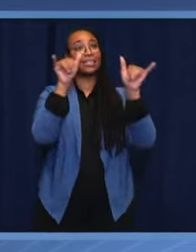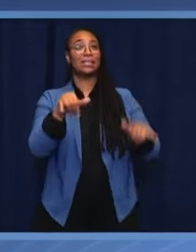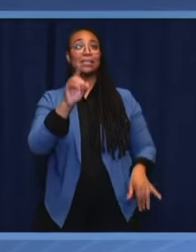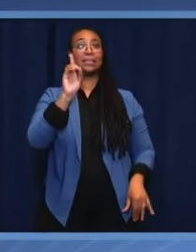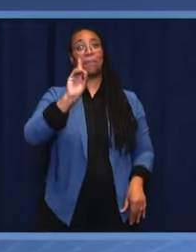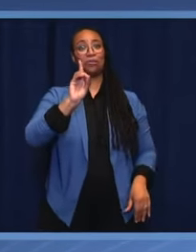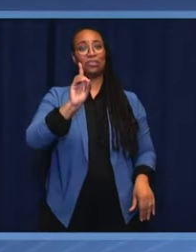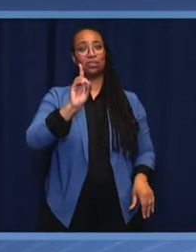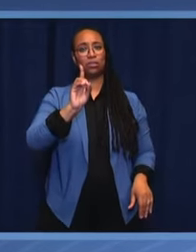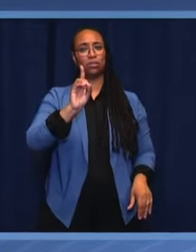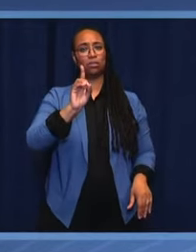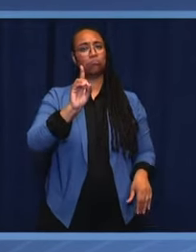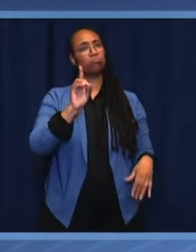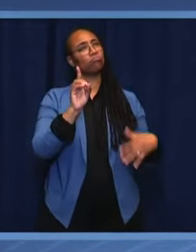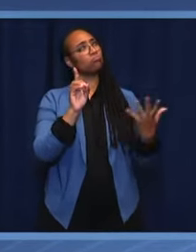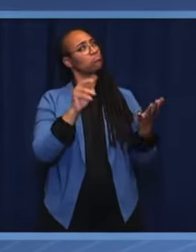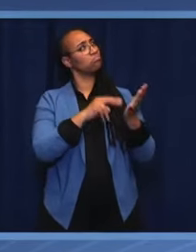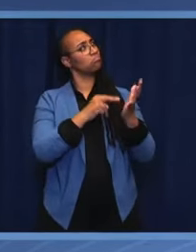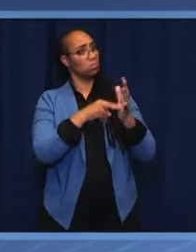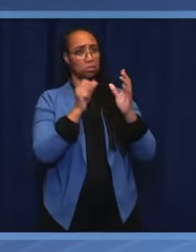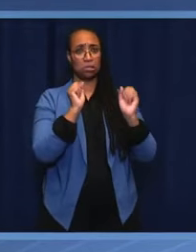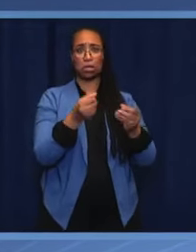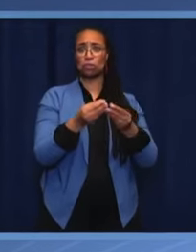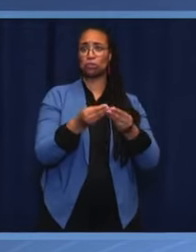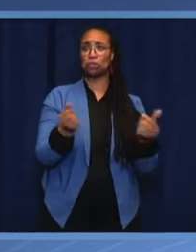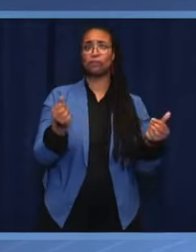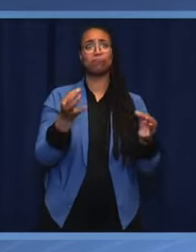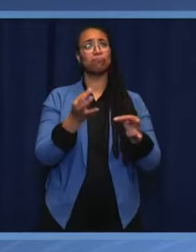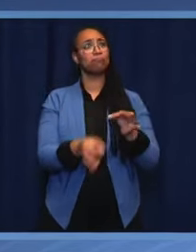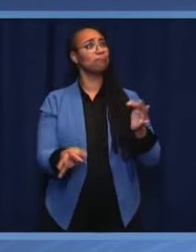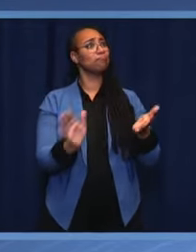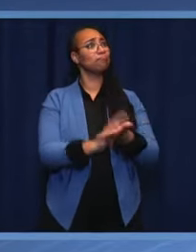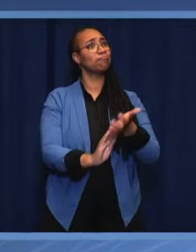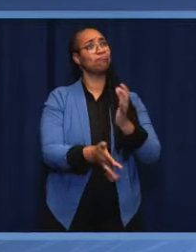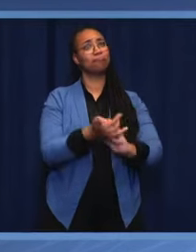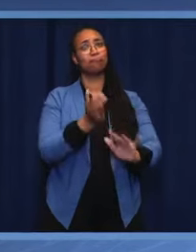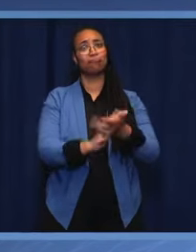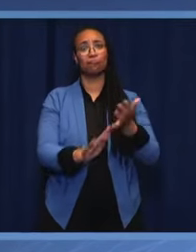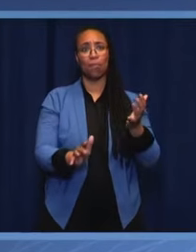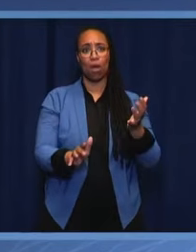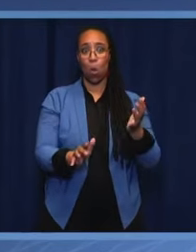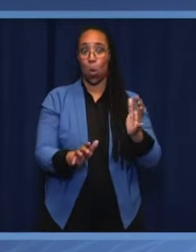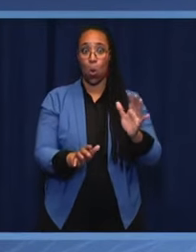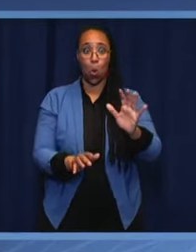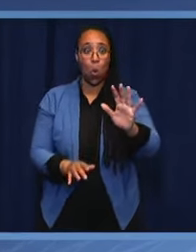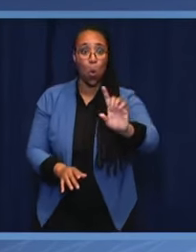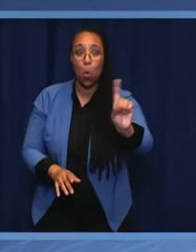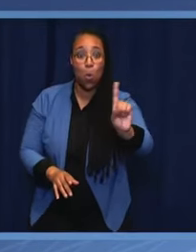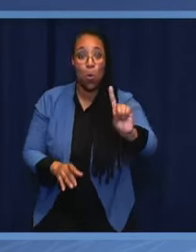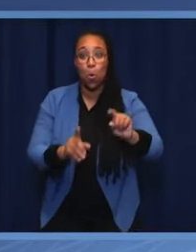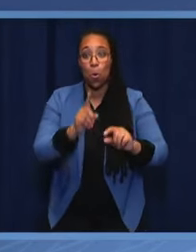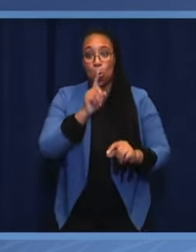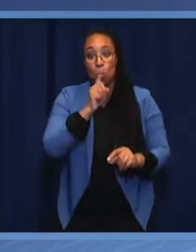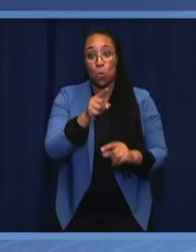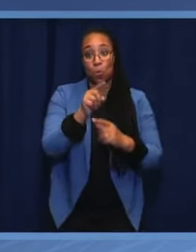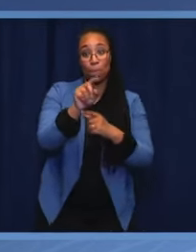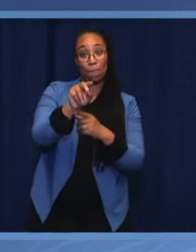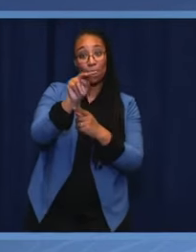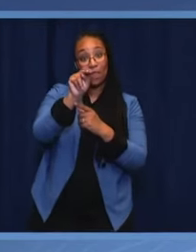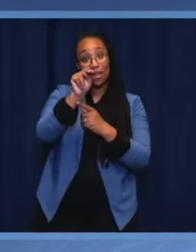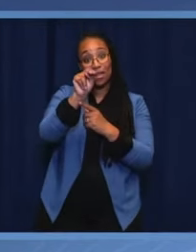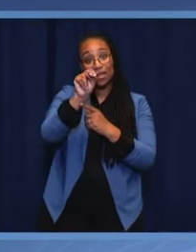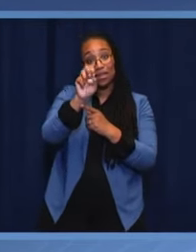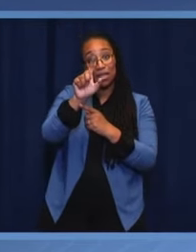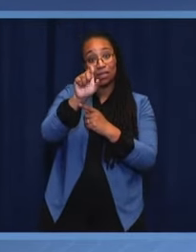solve magically all the problems for people but in this sense, I want to quote Nelson Mandela. He said, if